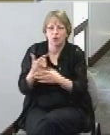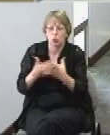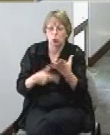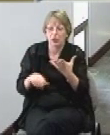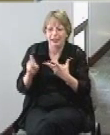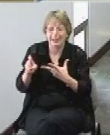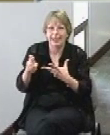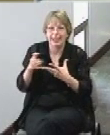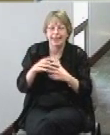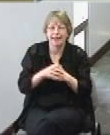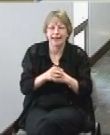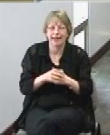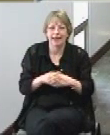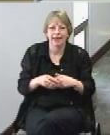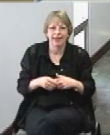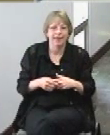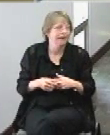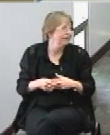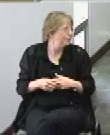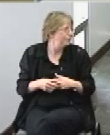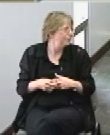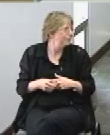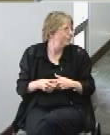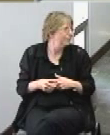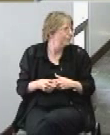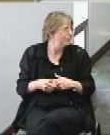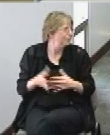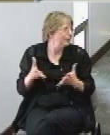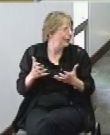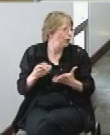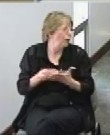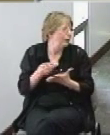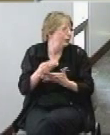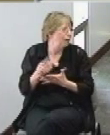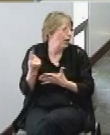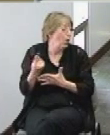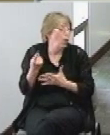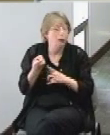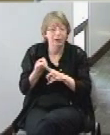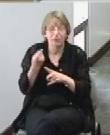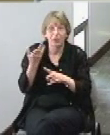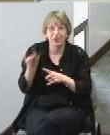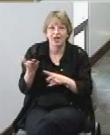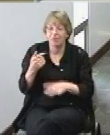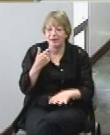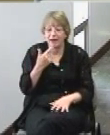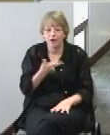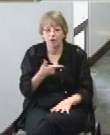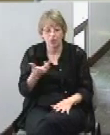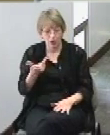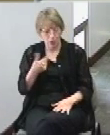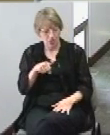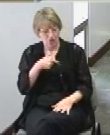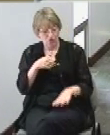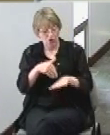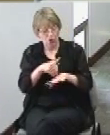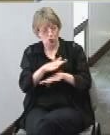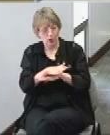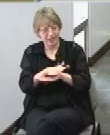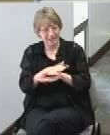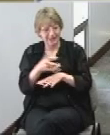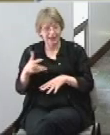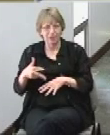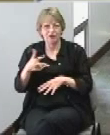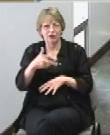and he wanted to buy specifically from them and they said well we send trucks to Daska